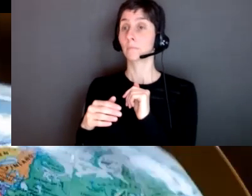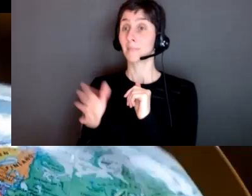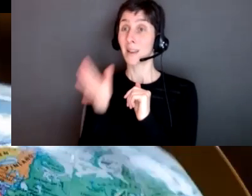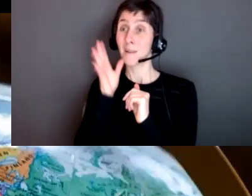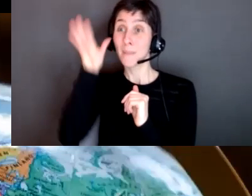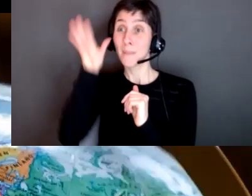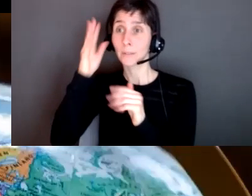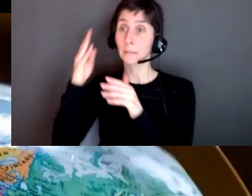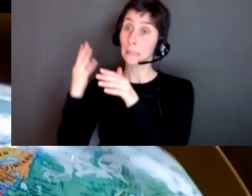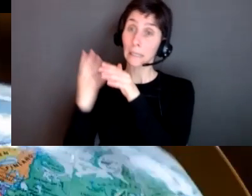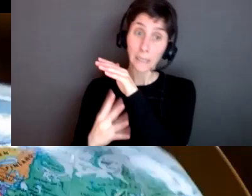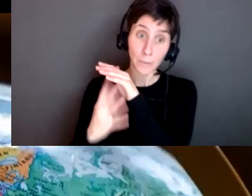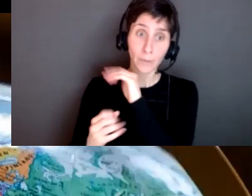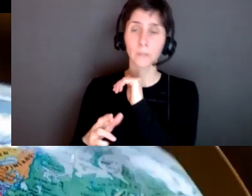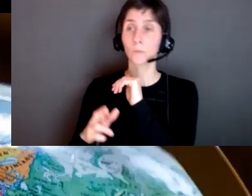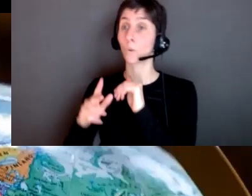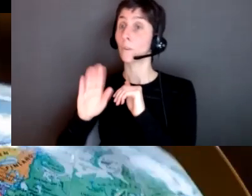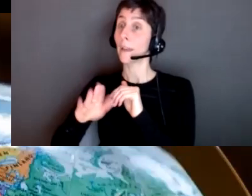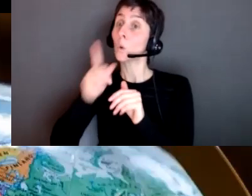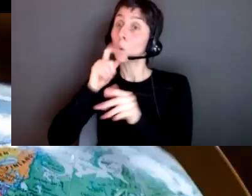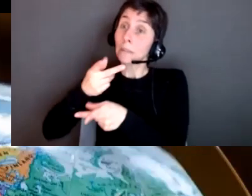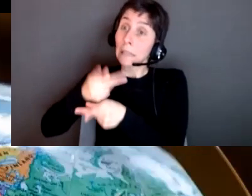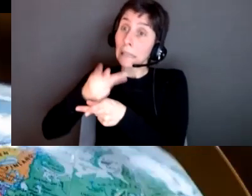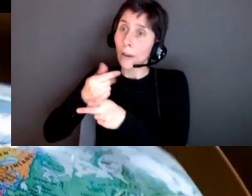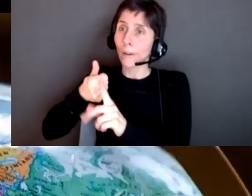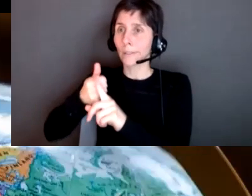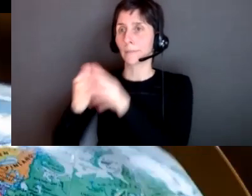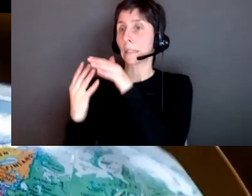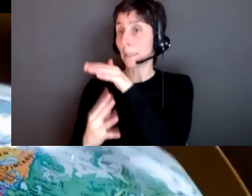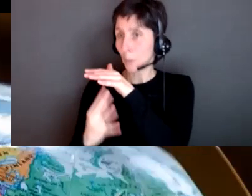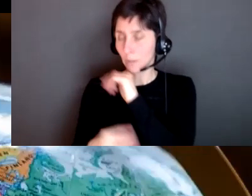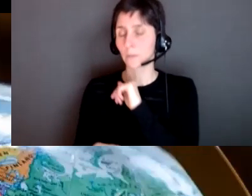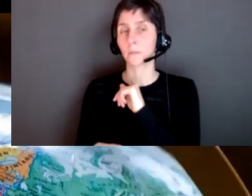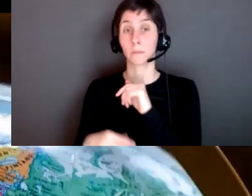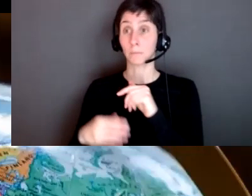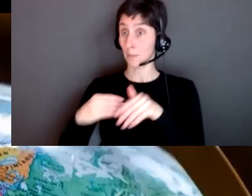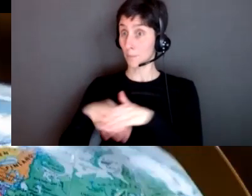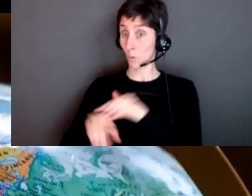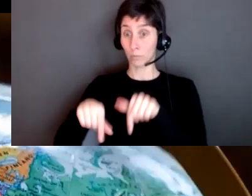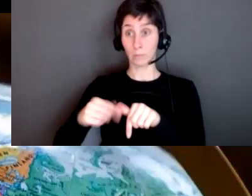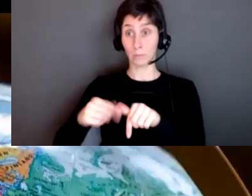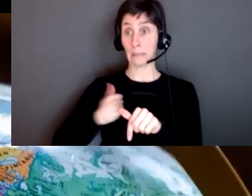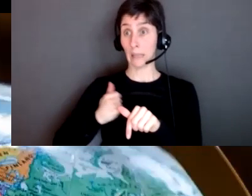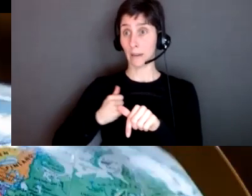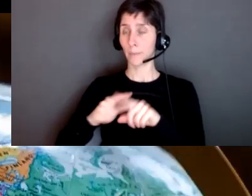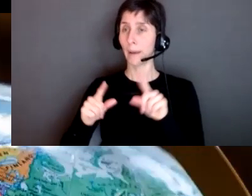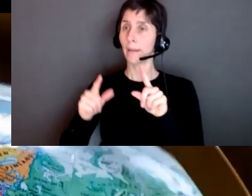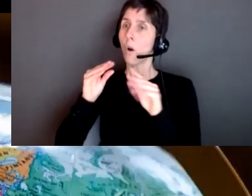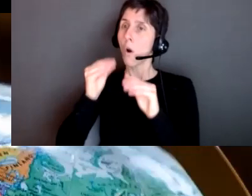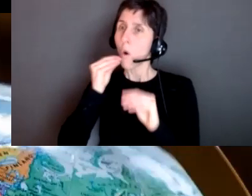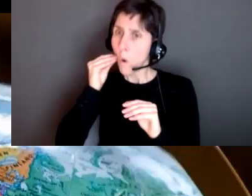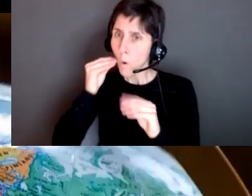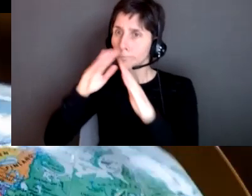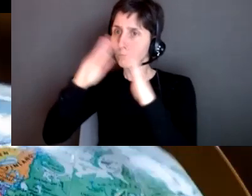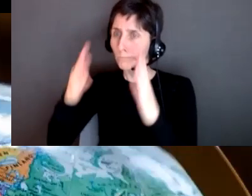but these kids are born in um in canada however you know at home they speak another language so that becomes